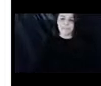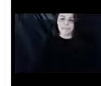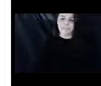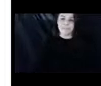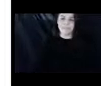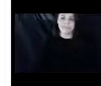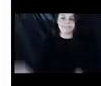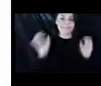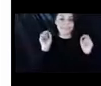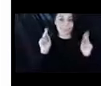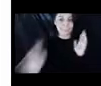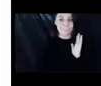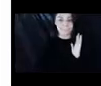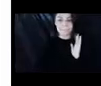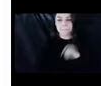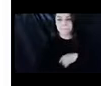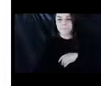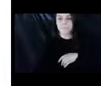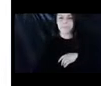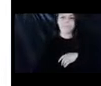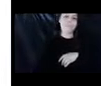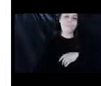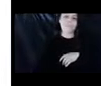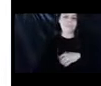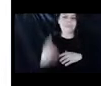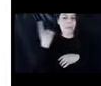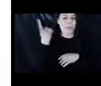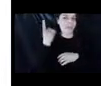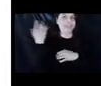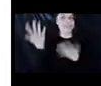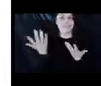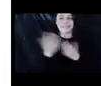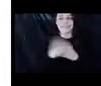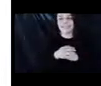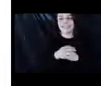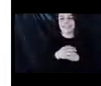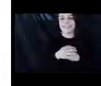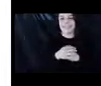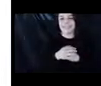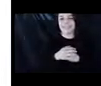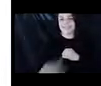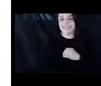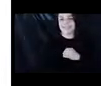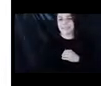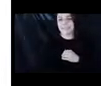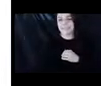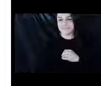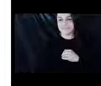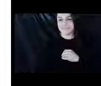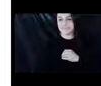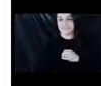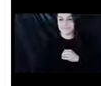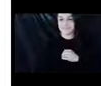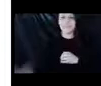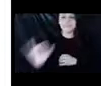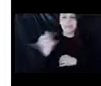Okay. Um, always something always something. Um, so as I